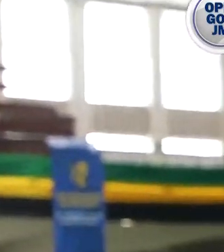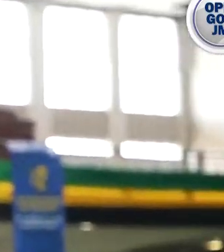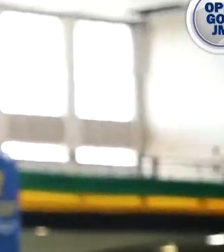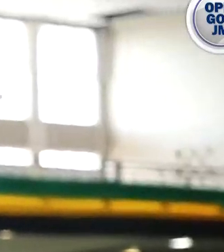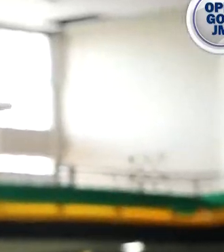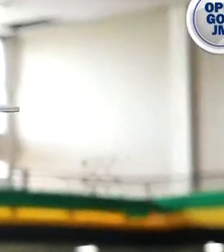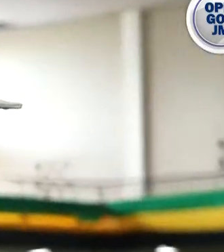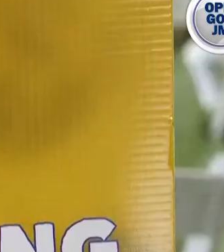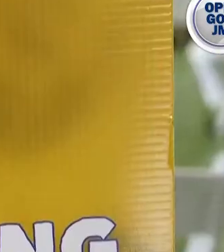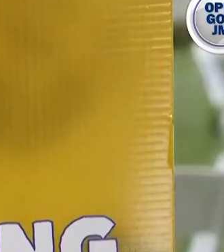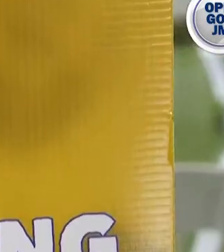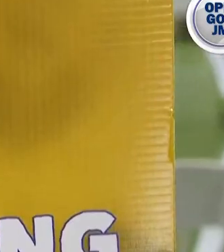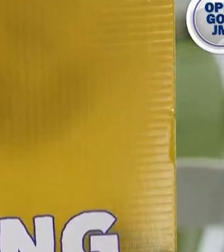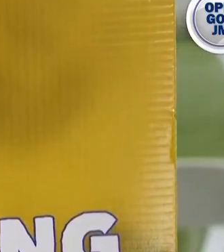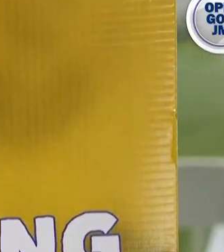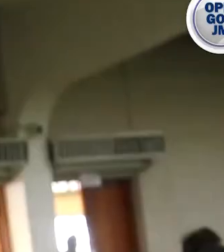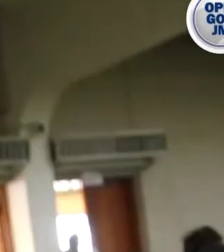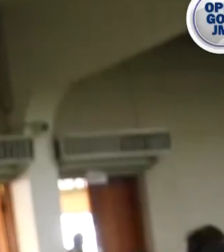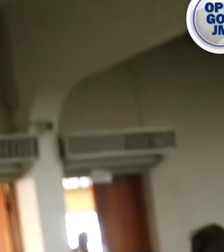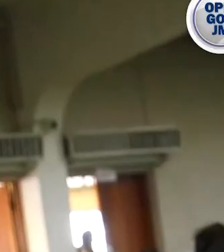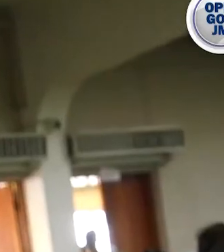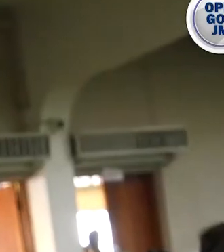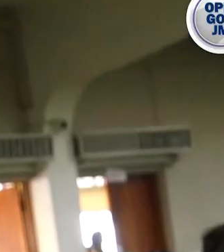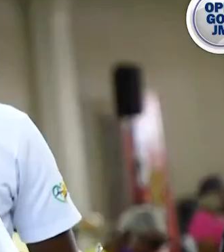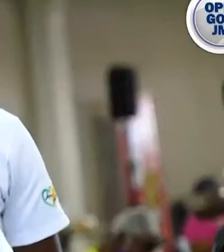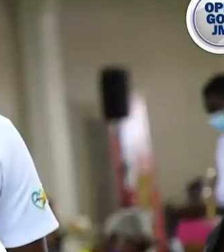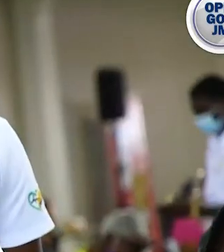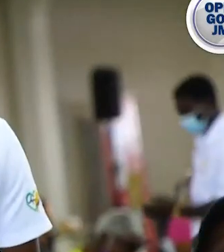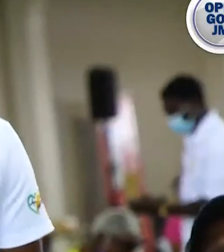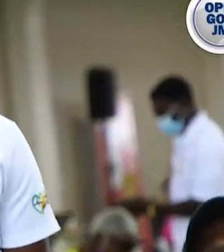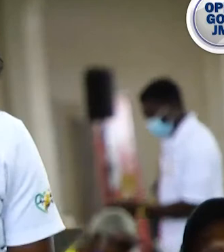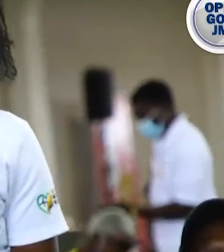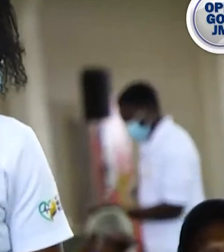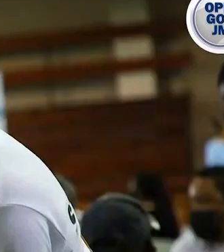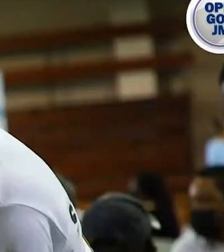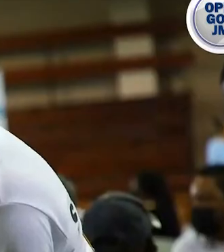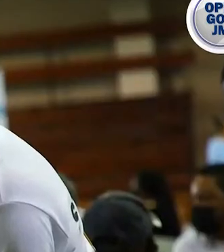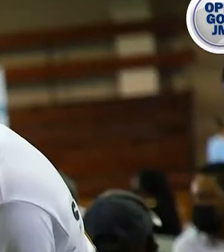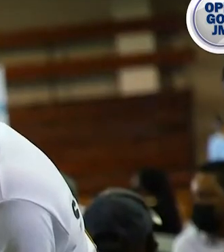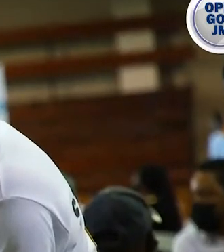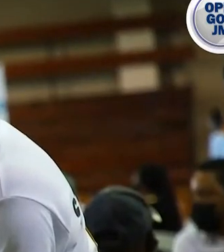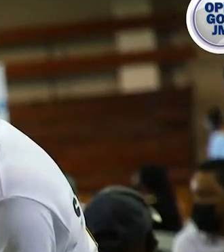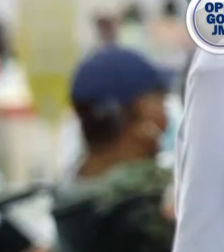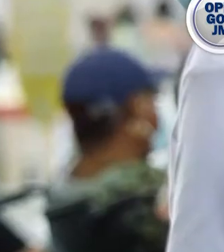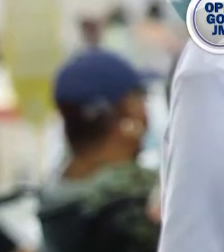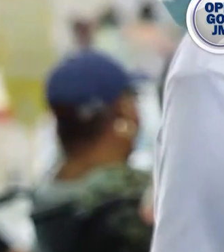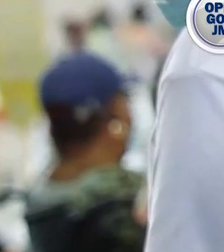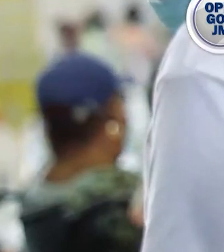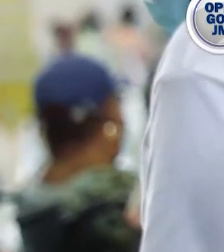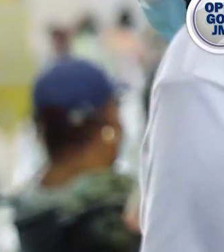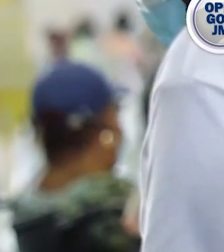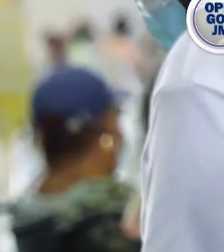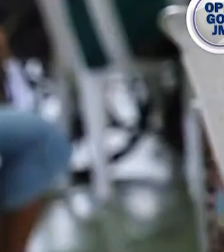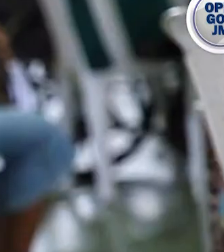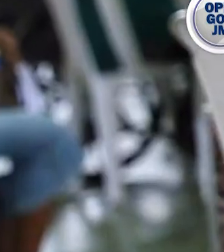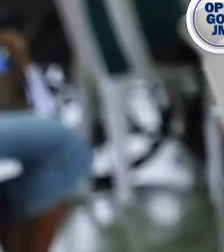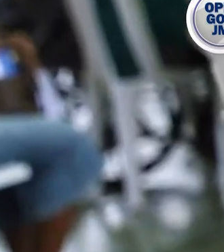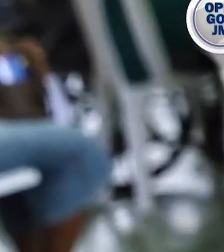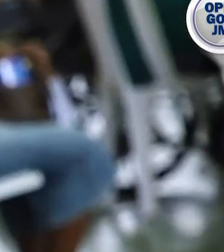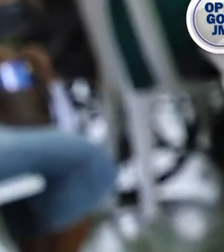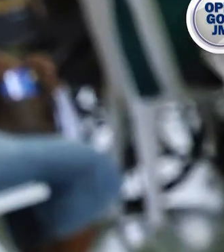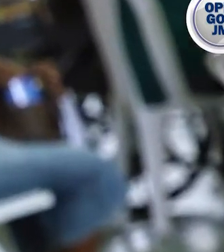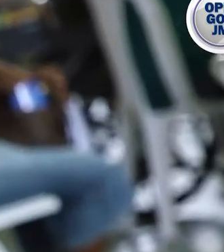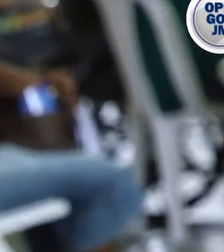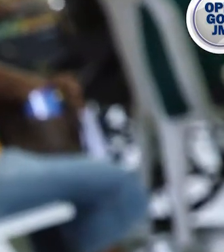we have seen the vaccine at work. We know what the risks are. There are no riskless activities in life. We urge you to